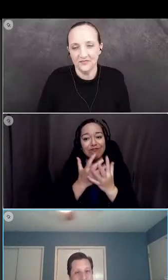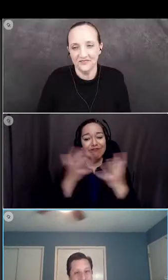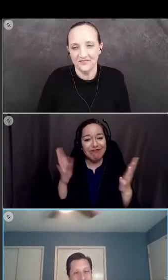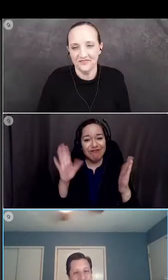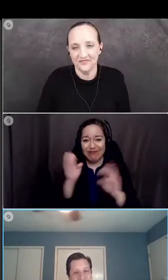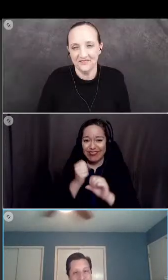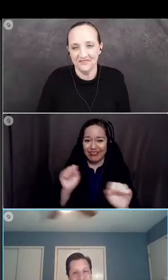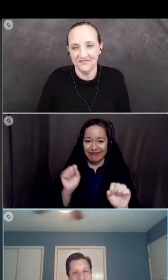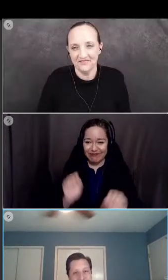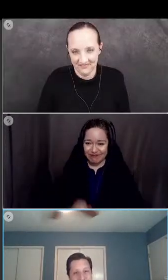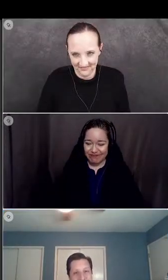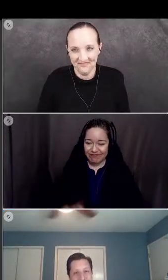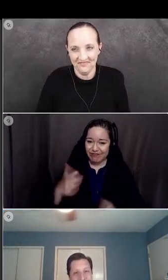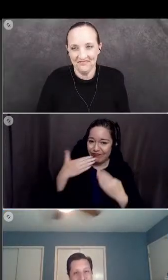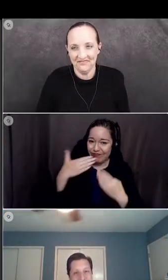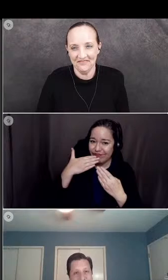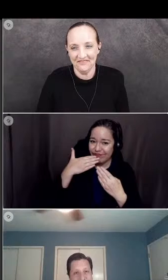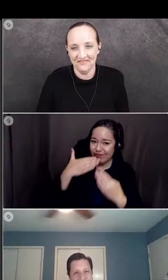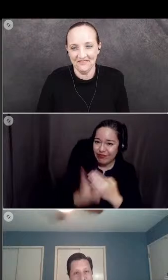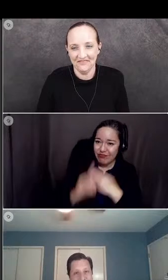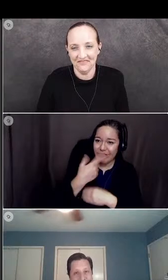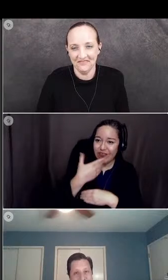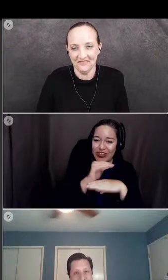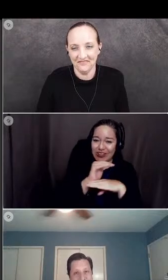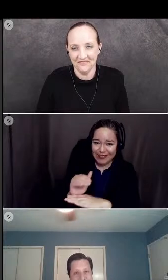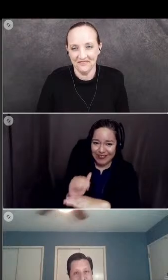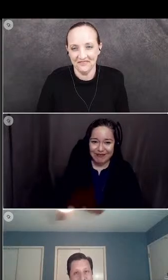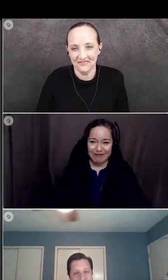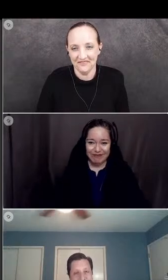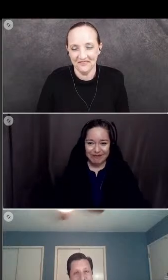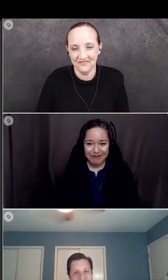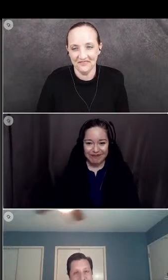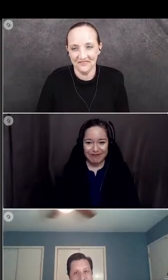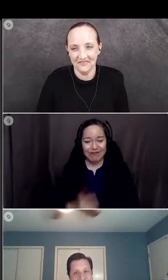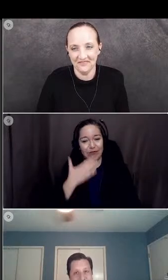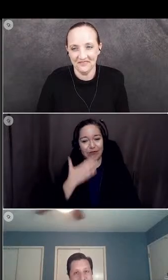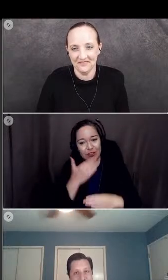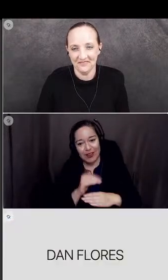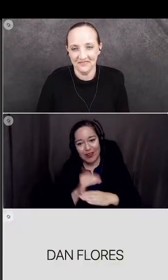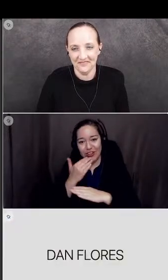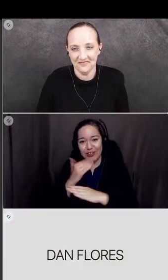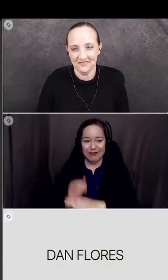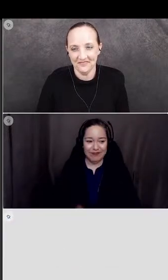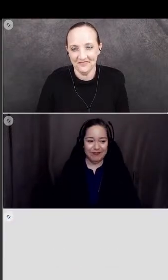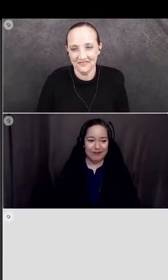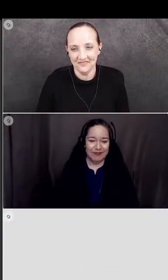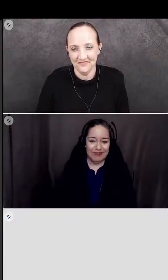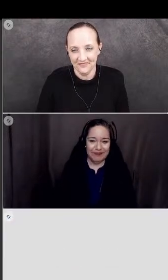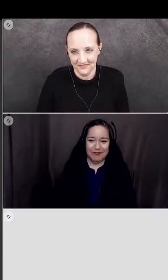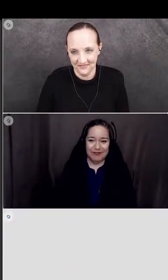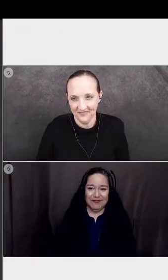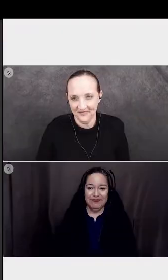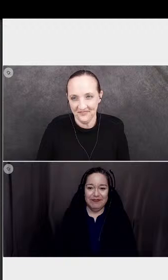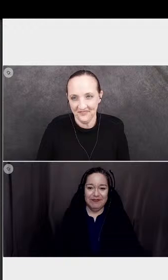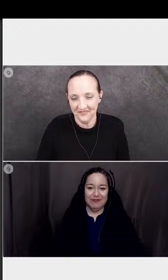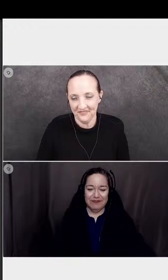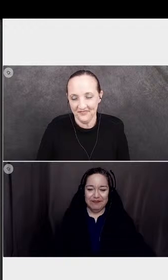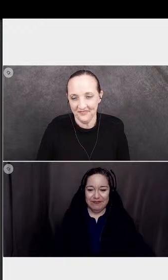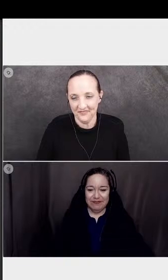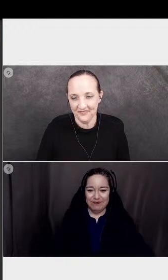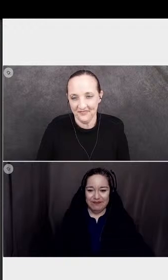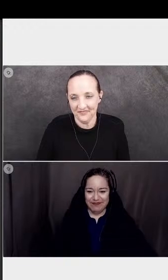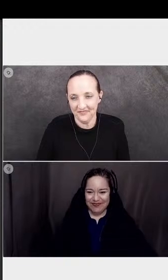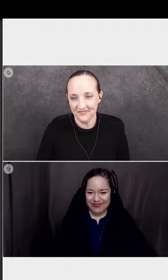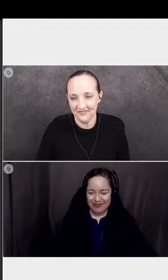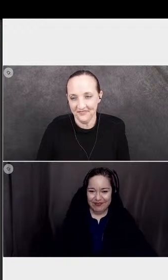thank you everybody good evening have a good night good bye bye good night